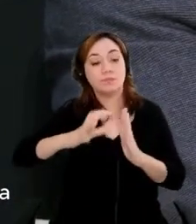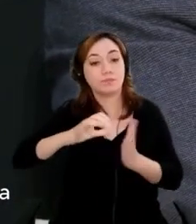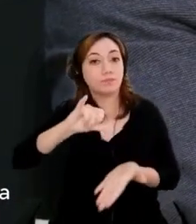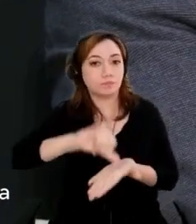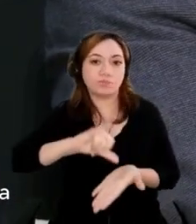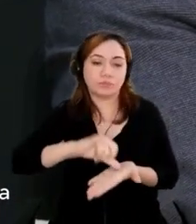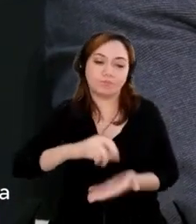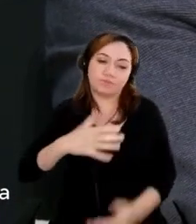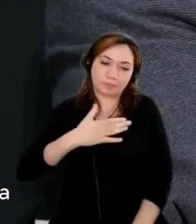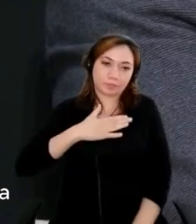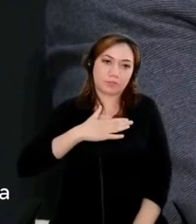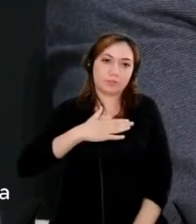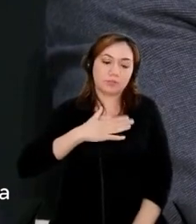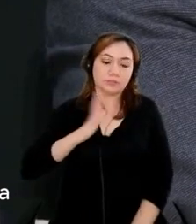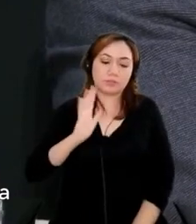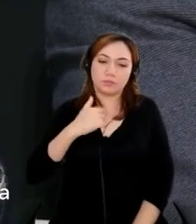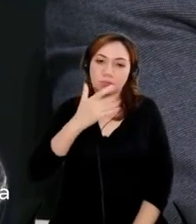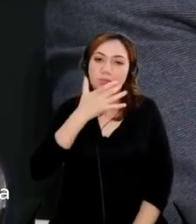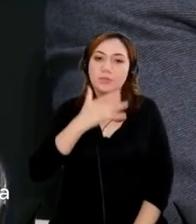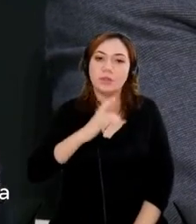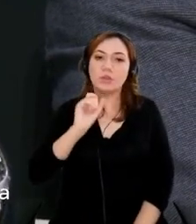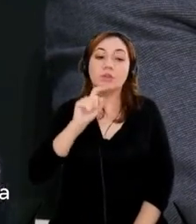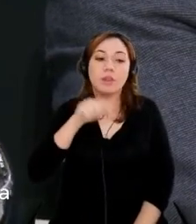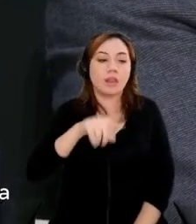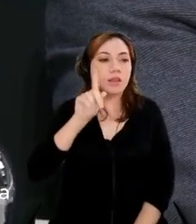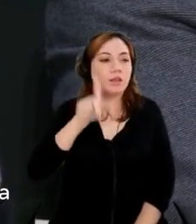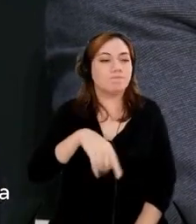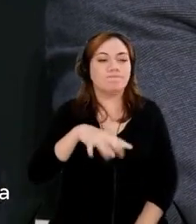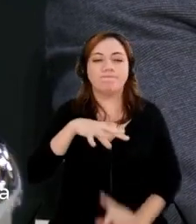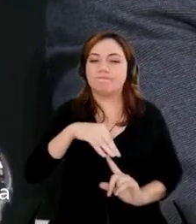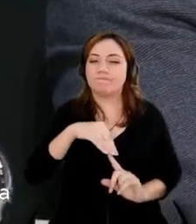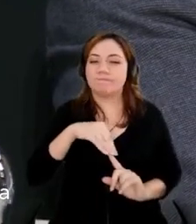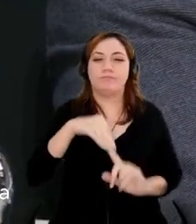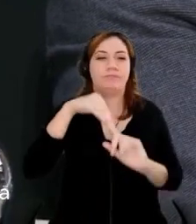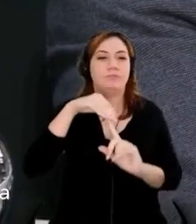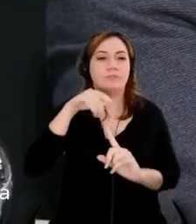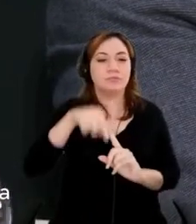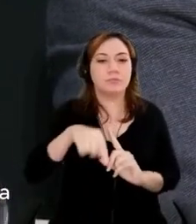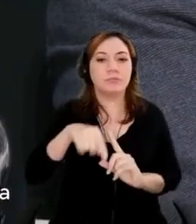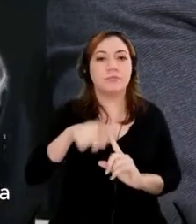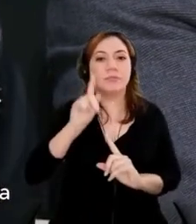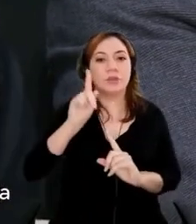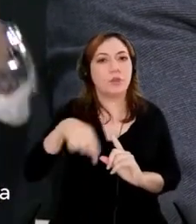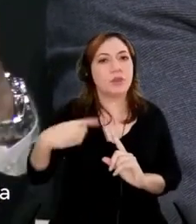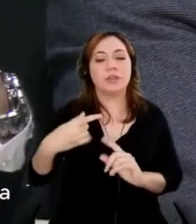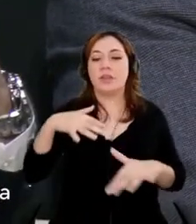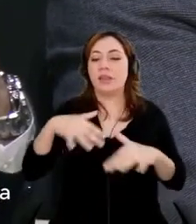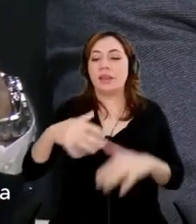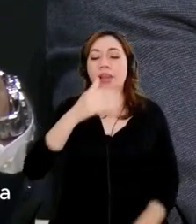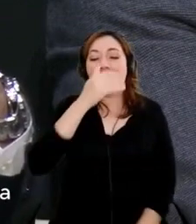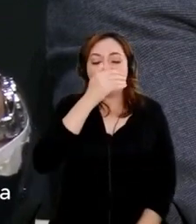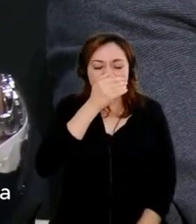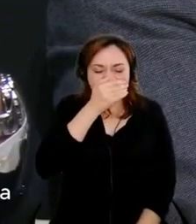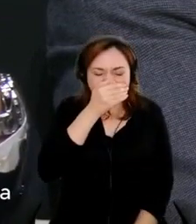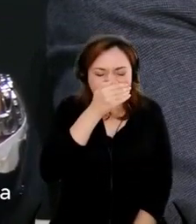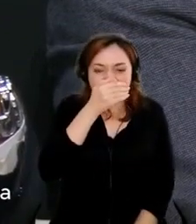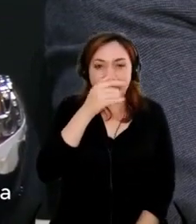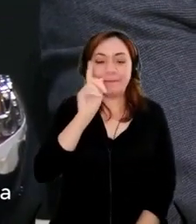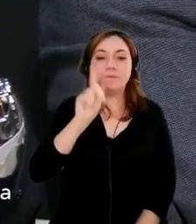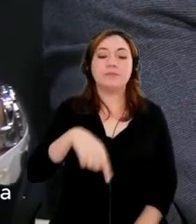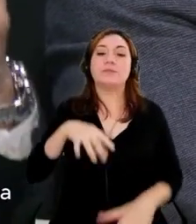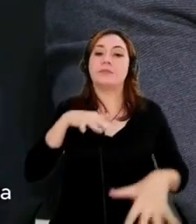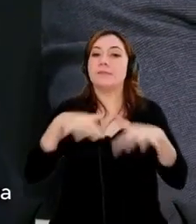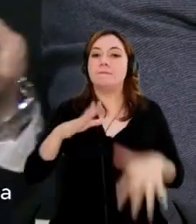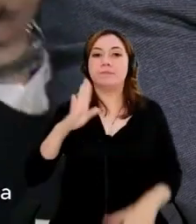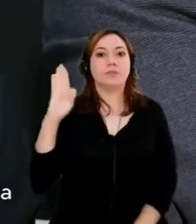me, was the key to say, oh, we're going to move very quickly on the app stack of the